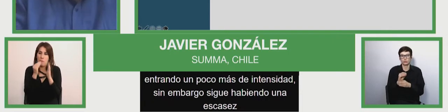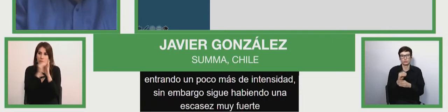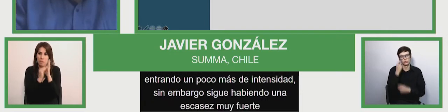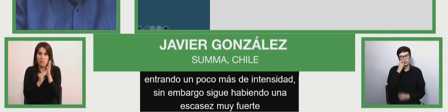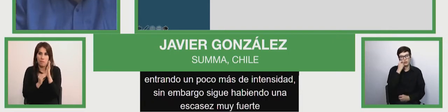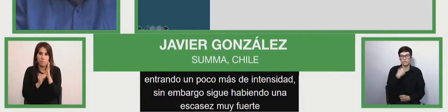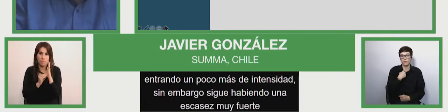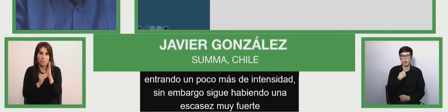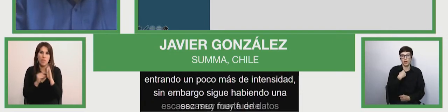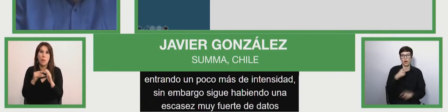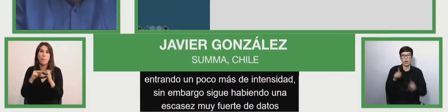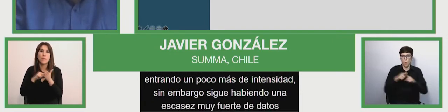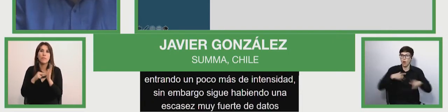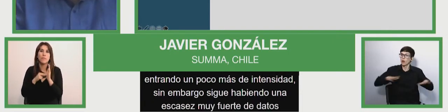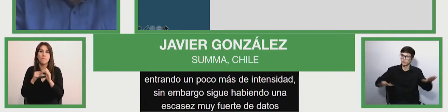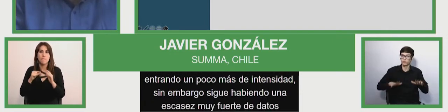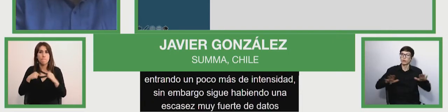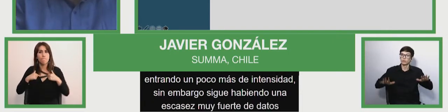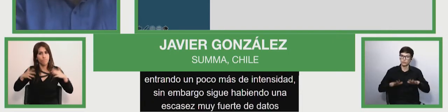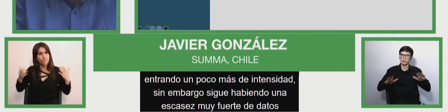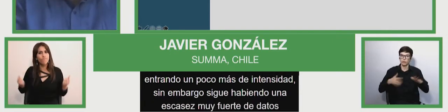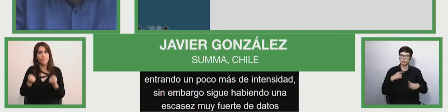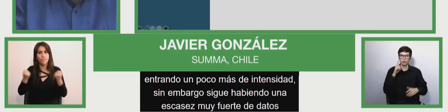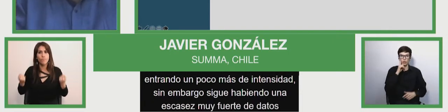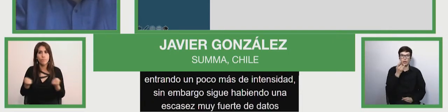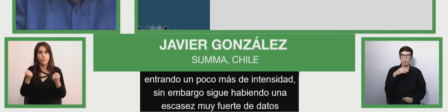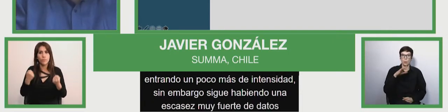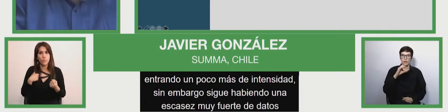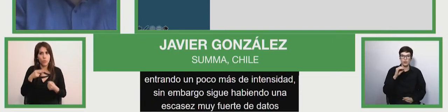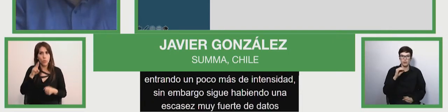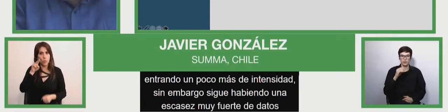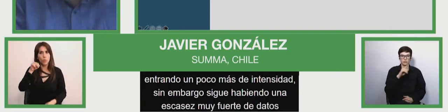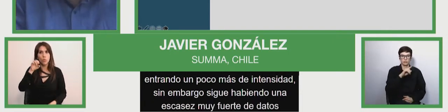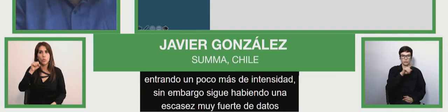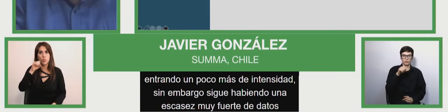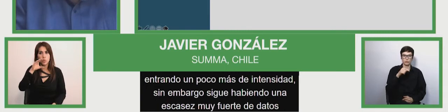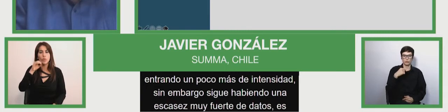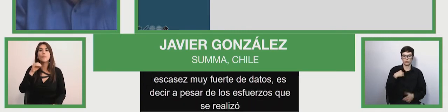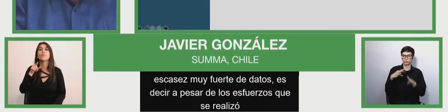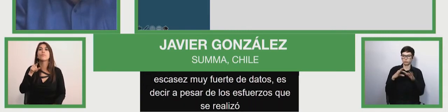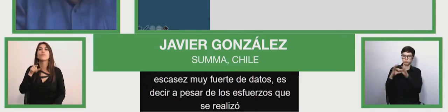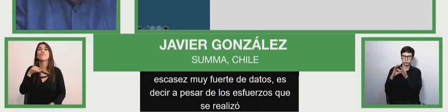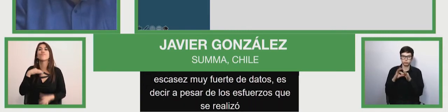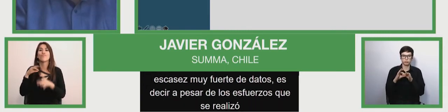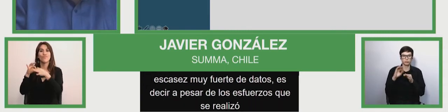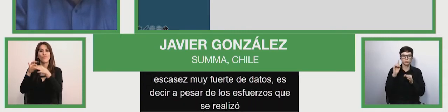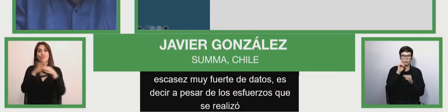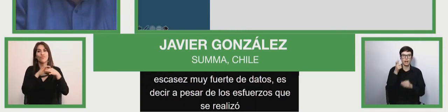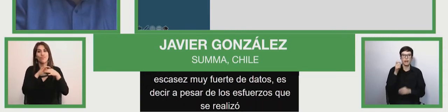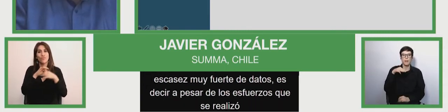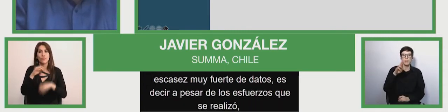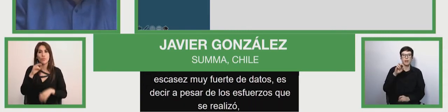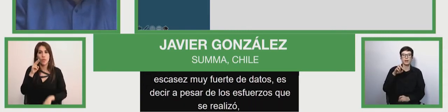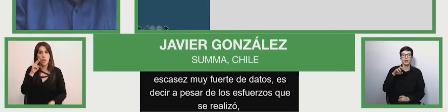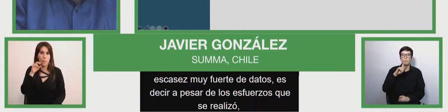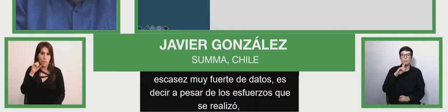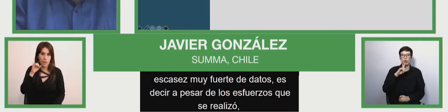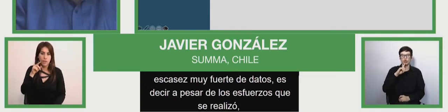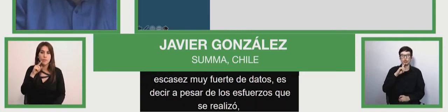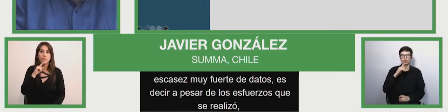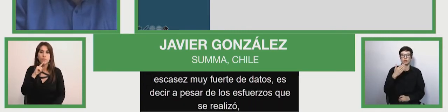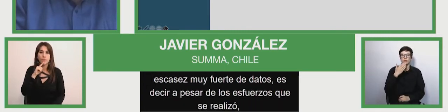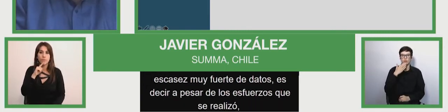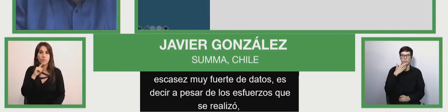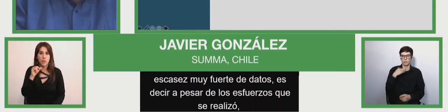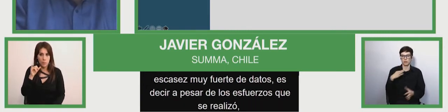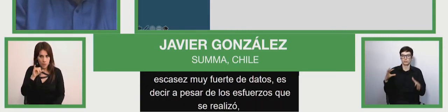efforts which are made between UNESCO and, and, and January report team, we are experts